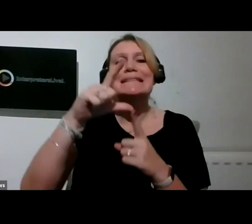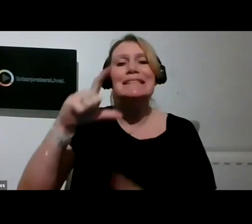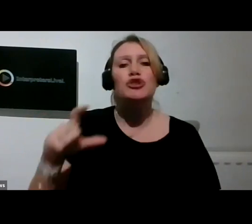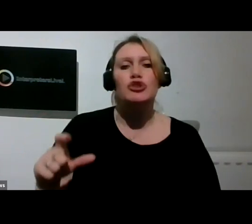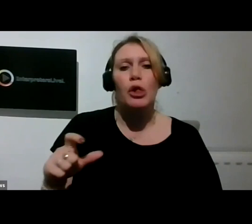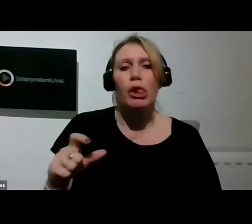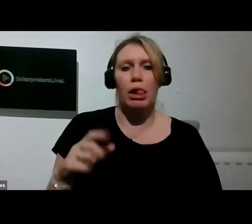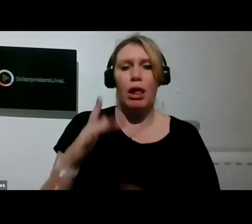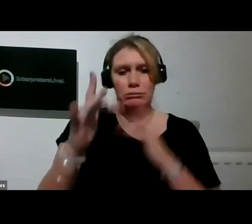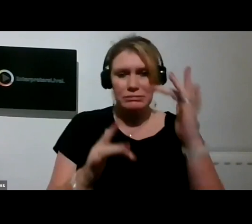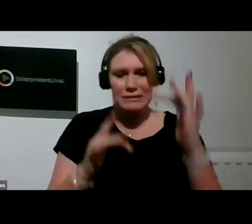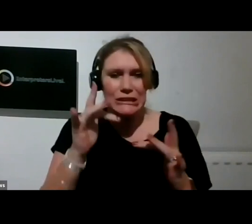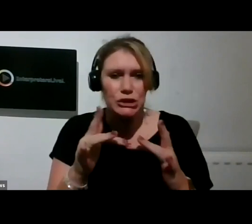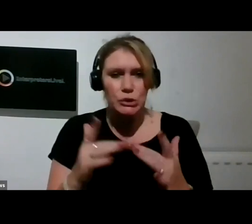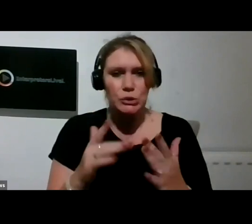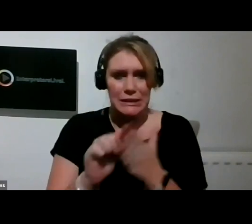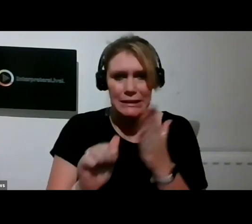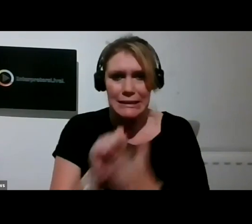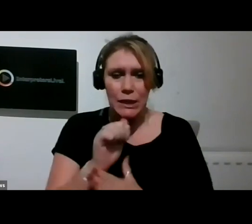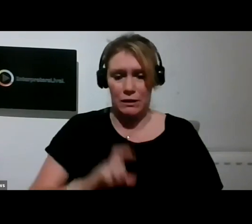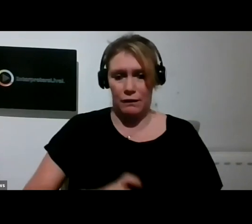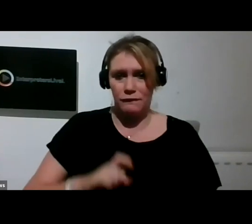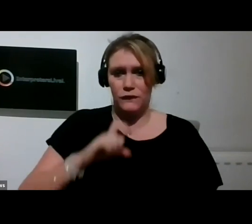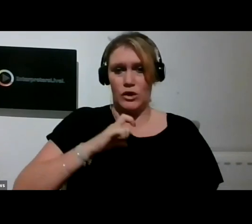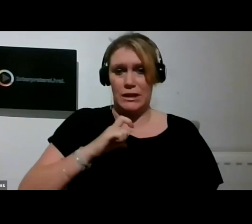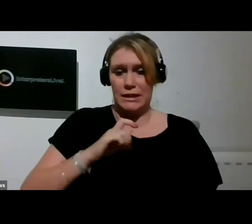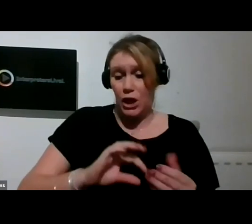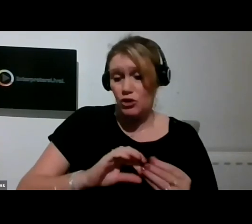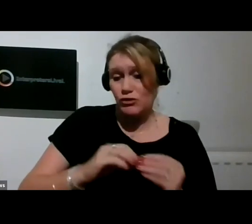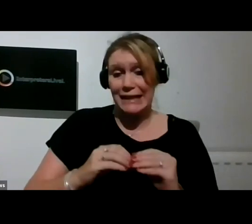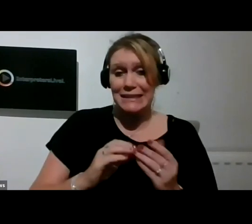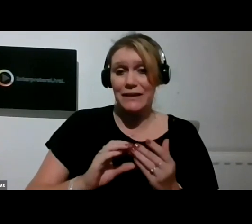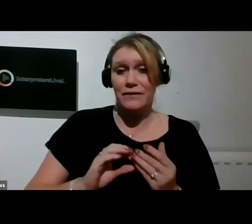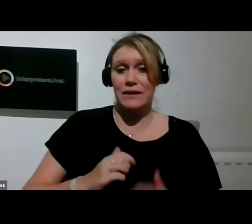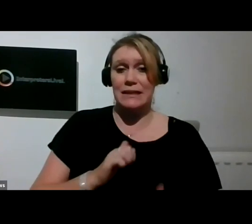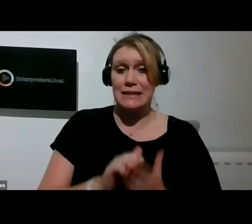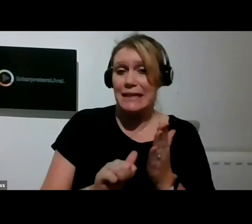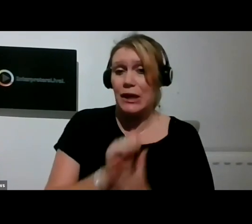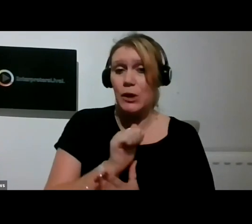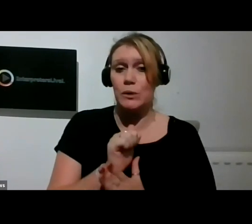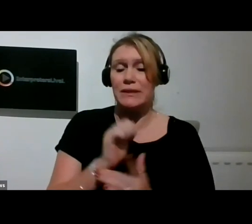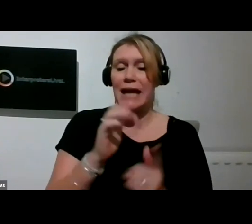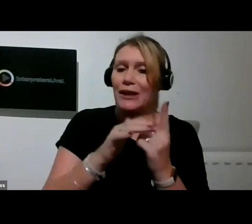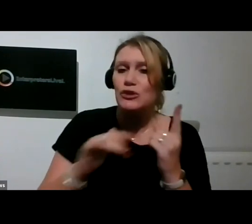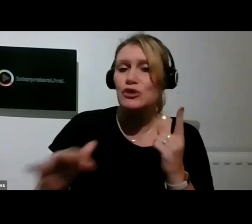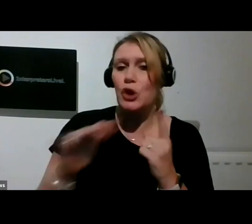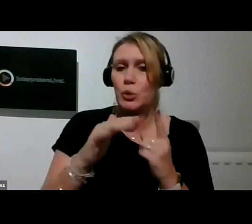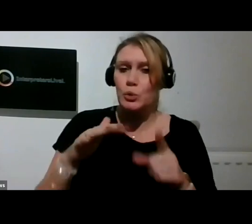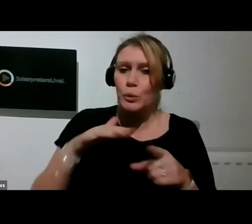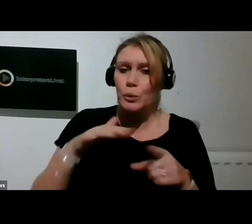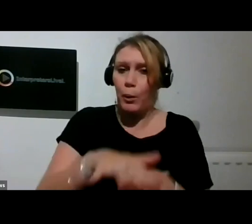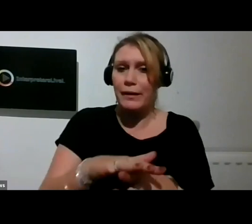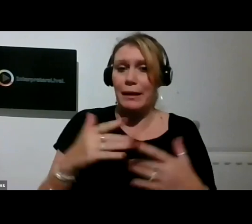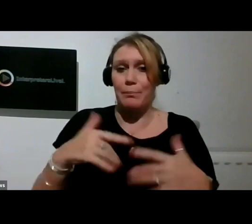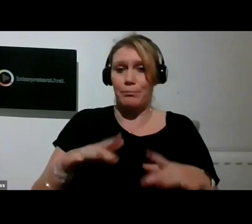with the increased self-confidence creative skills and social networks that have always been part of our goals.